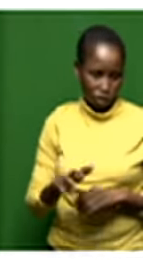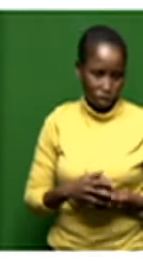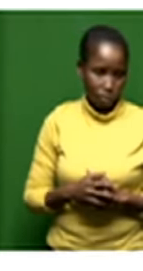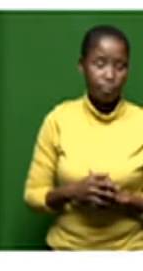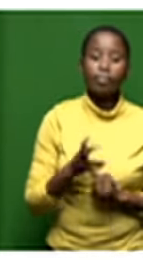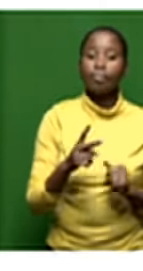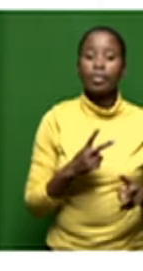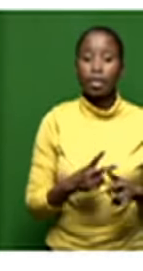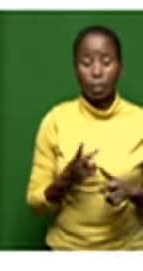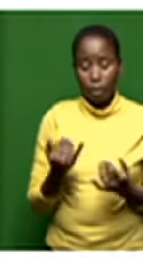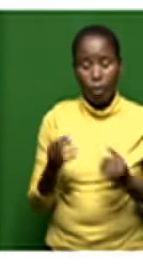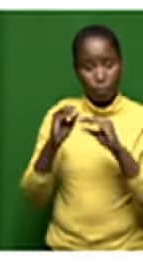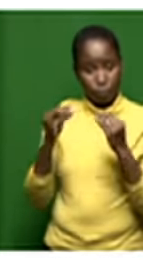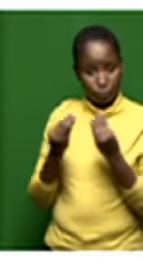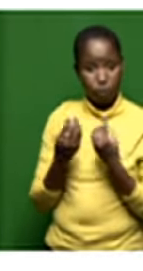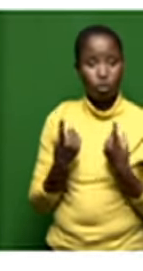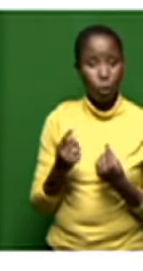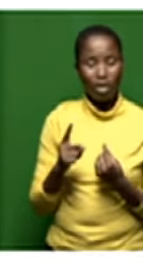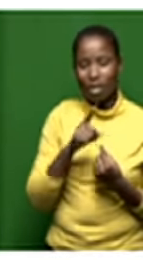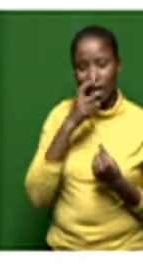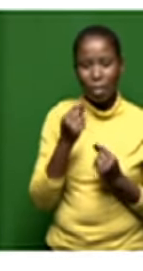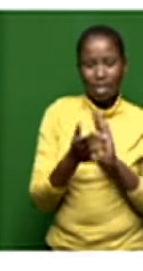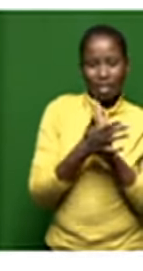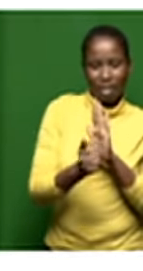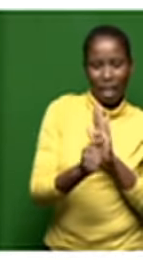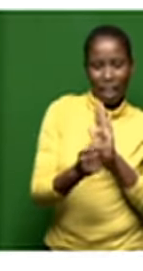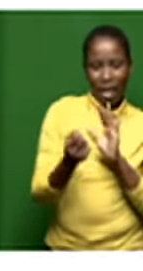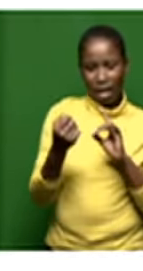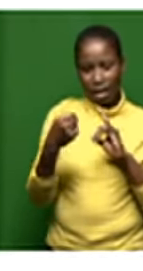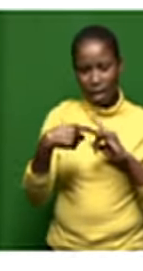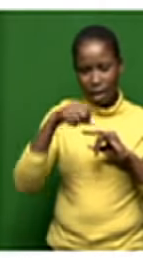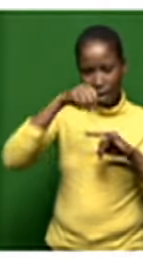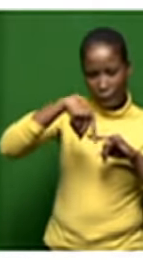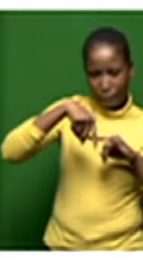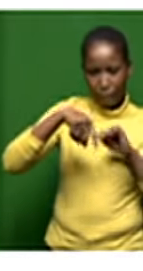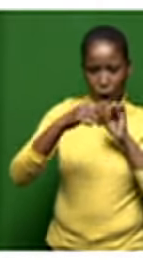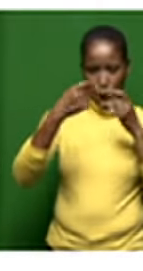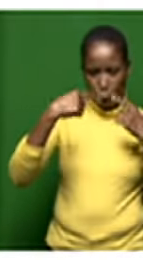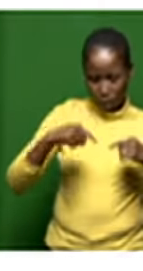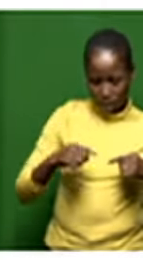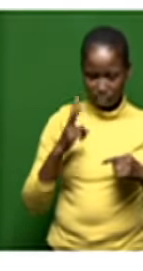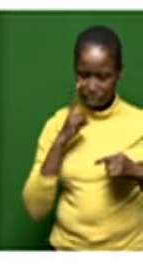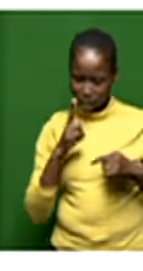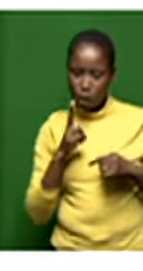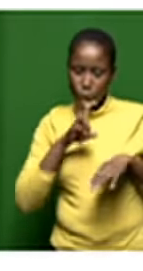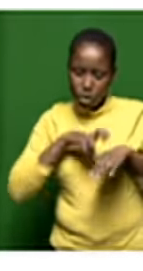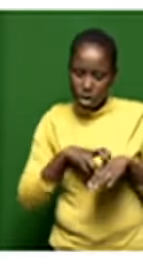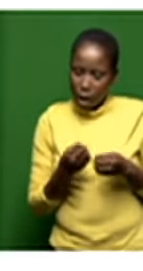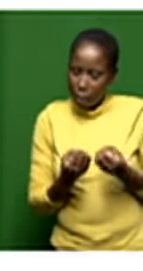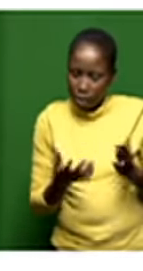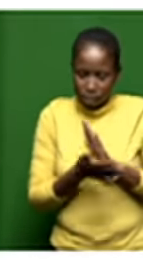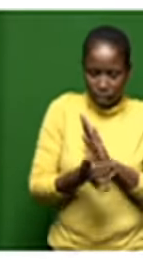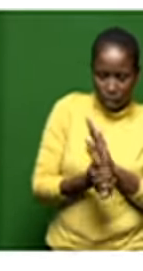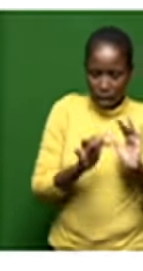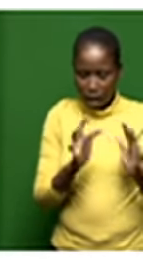also doing within the organization we are doing what we call your skills gap audit and understanding where the gaps are still in the business and how we can capacitated